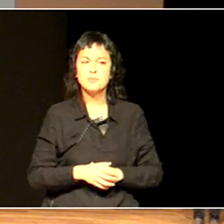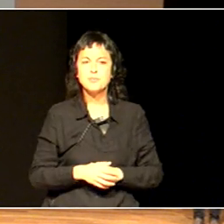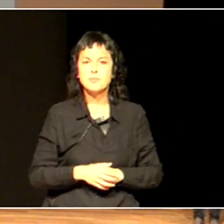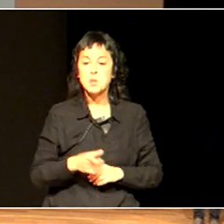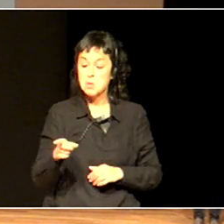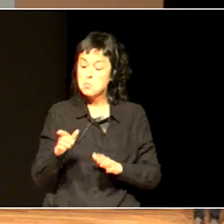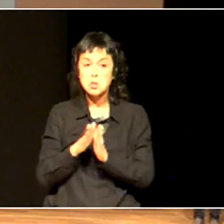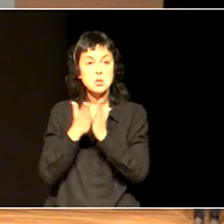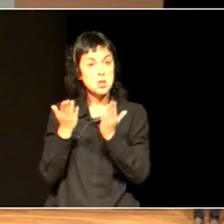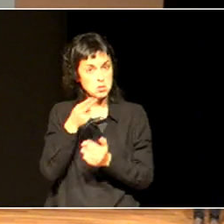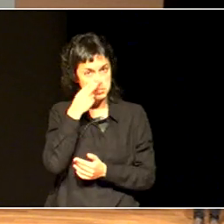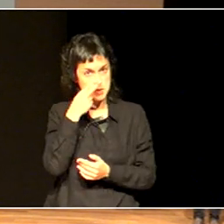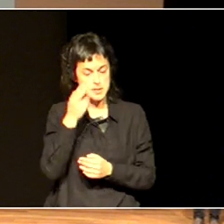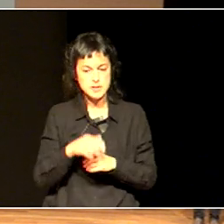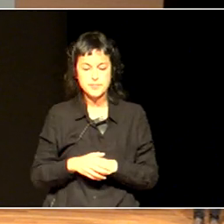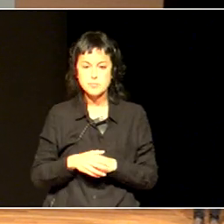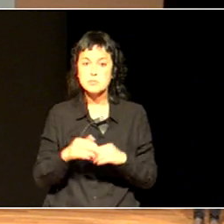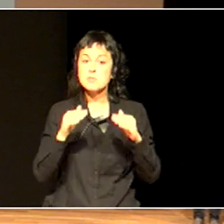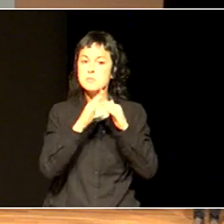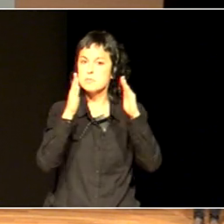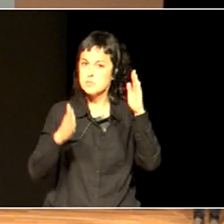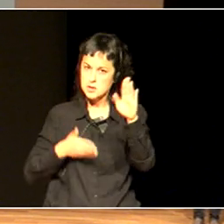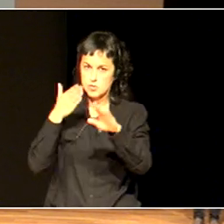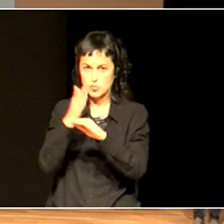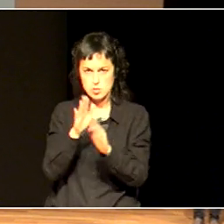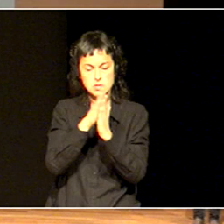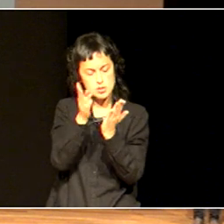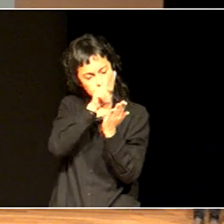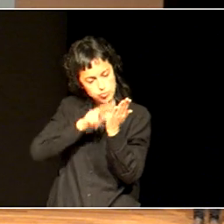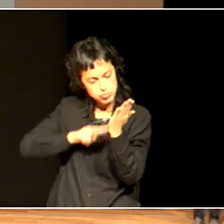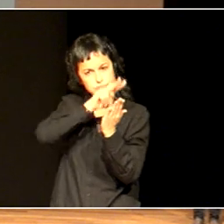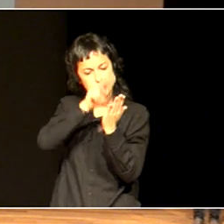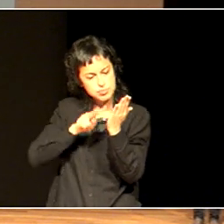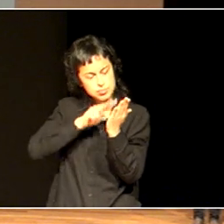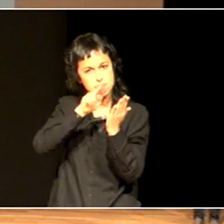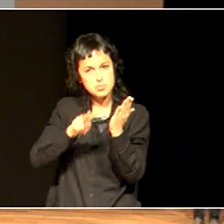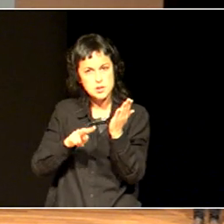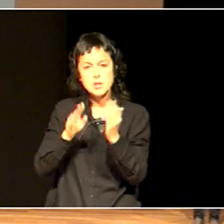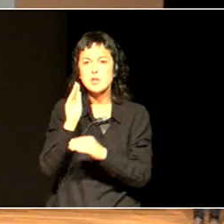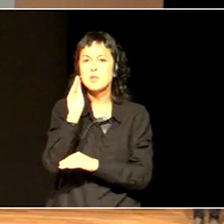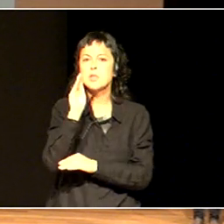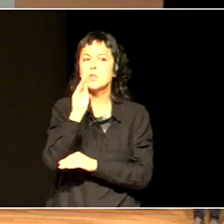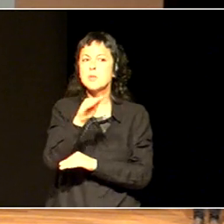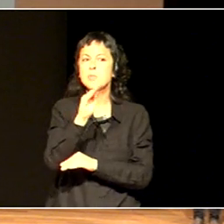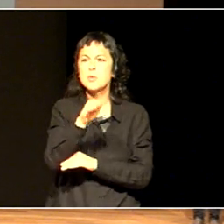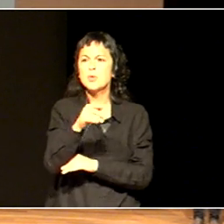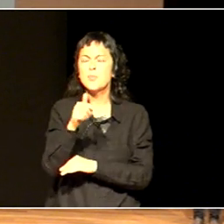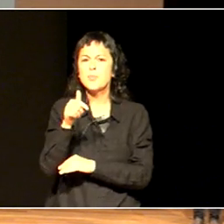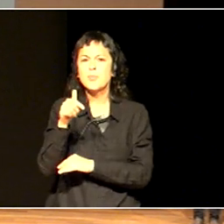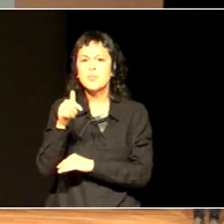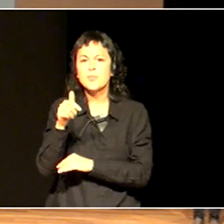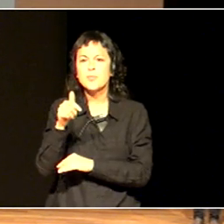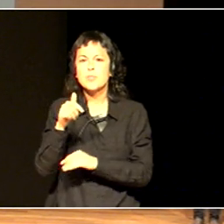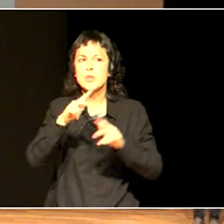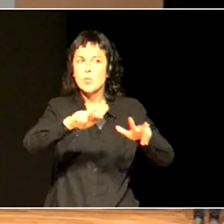coffee mornings with other parents, where they took some questions. You know, the